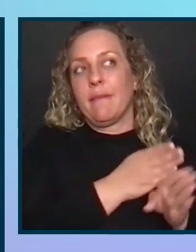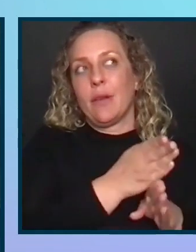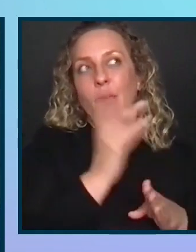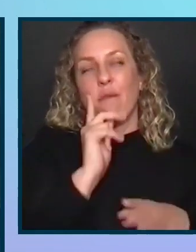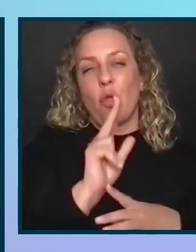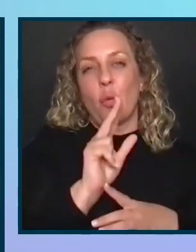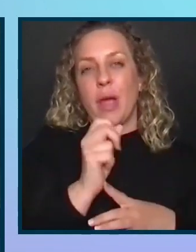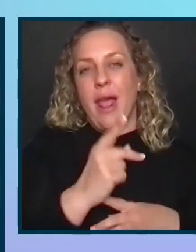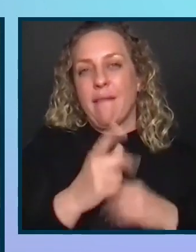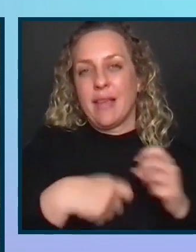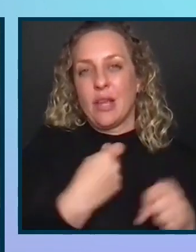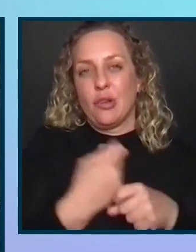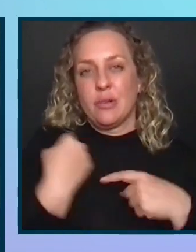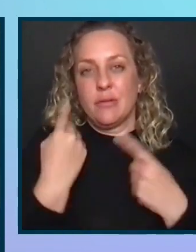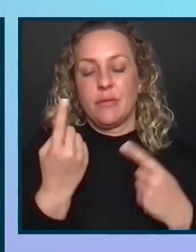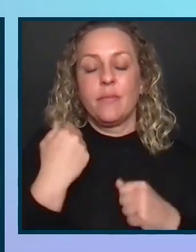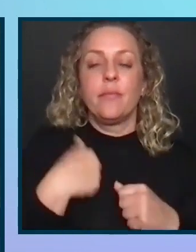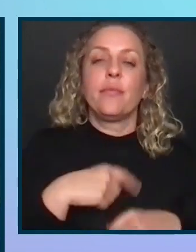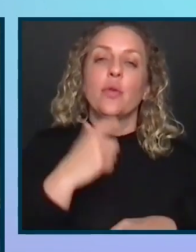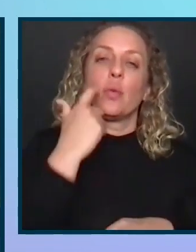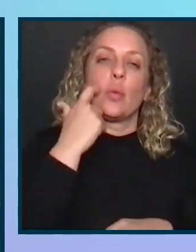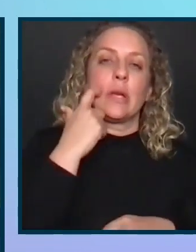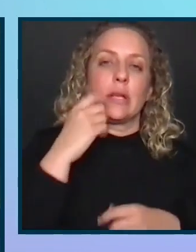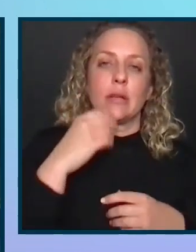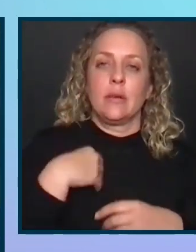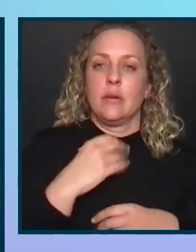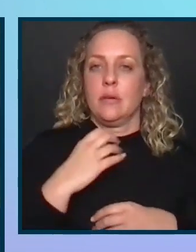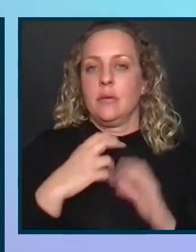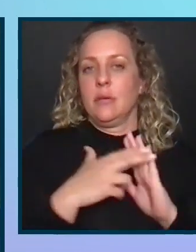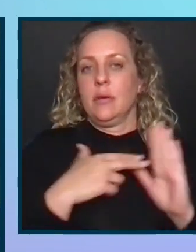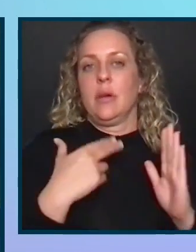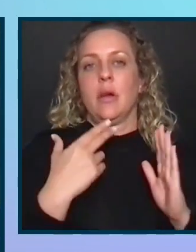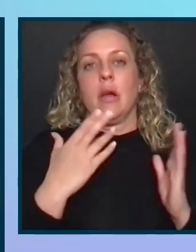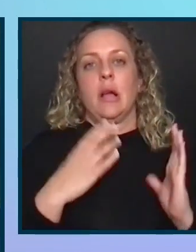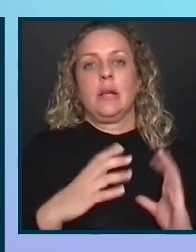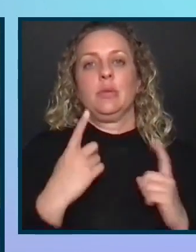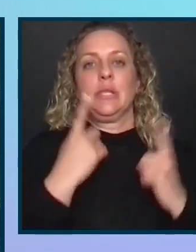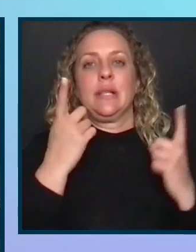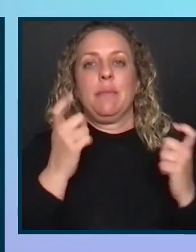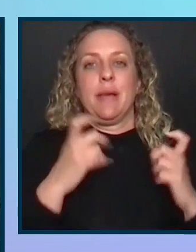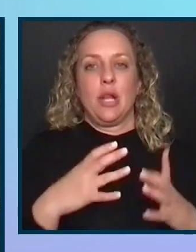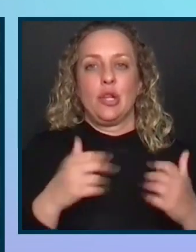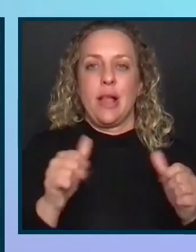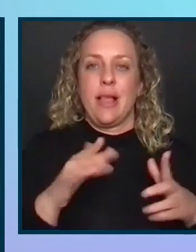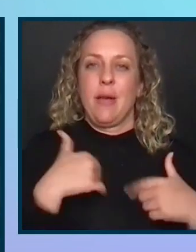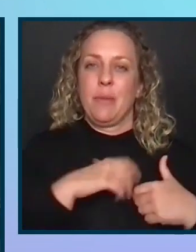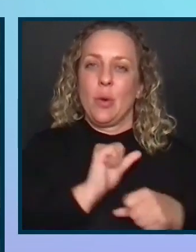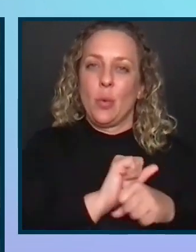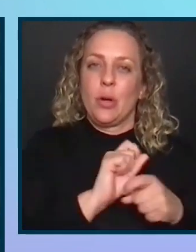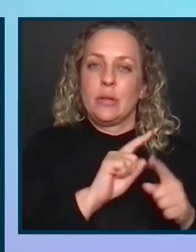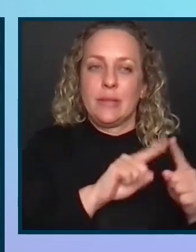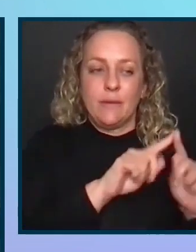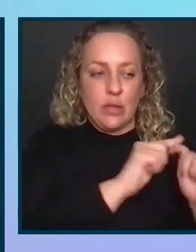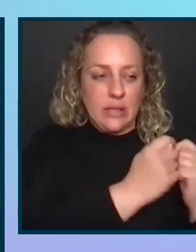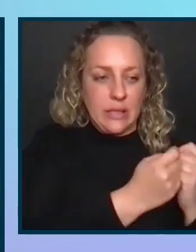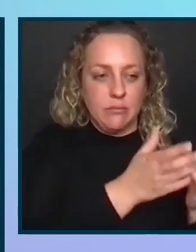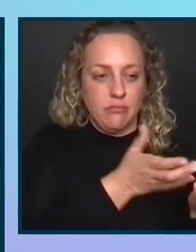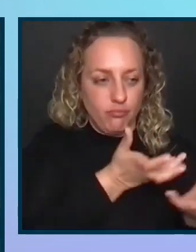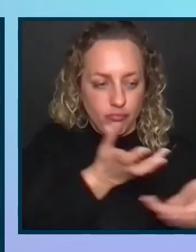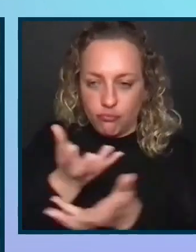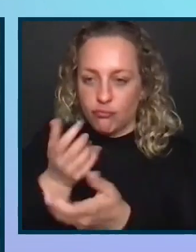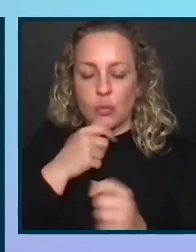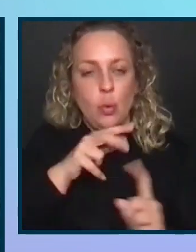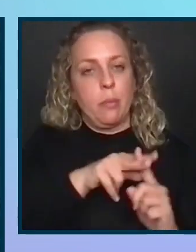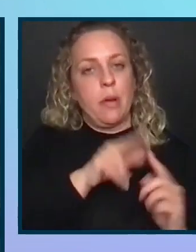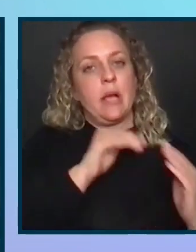three and a half years now, most recently in the role of a customer success manager, which allows me to work with many different teams and companies to implement